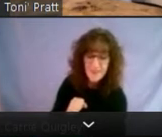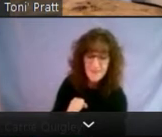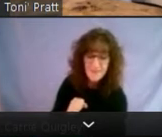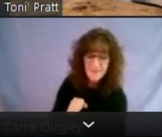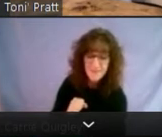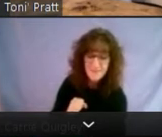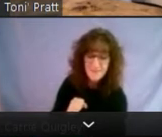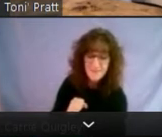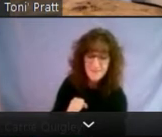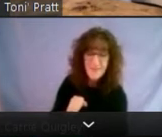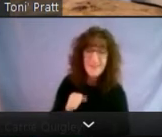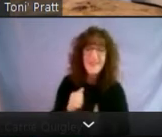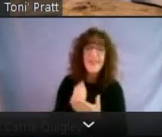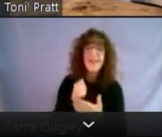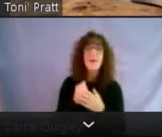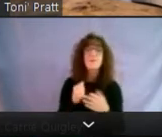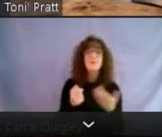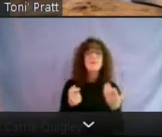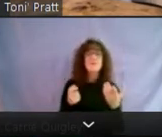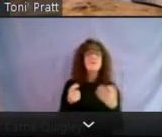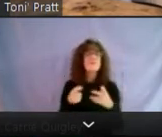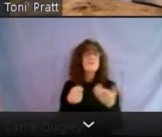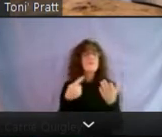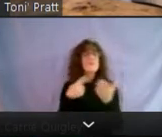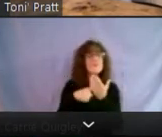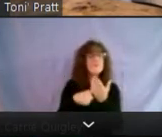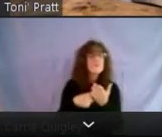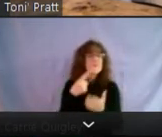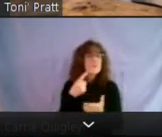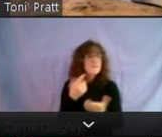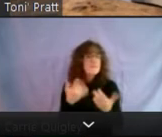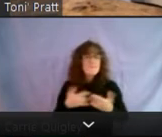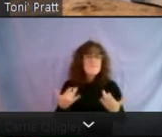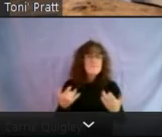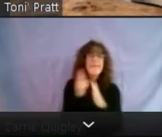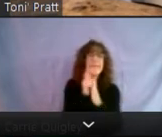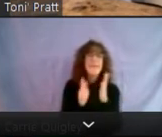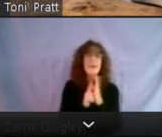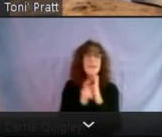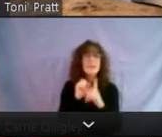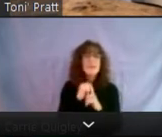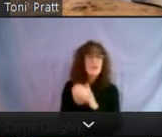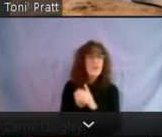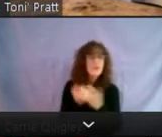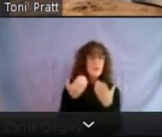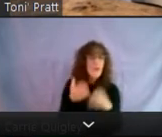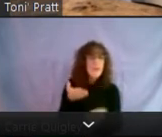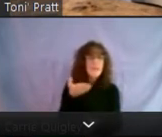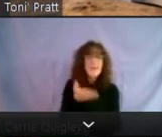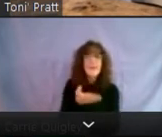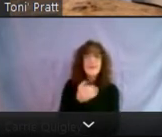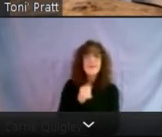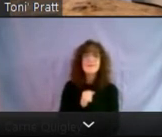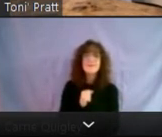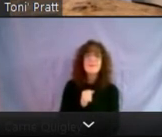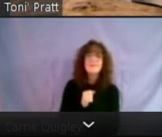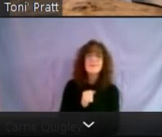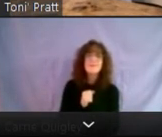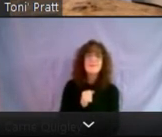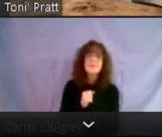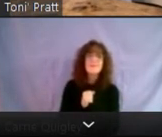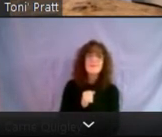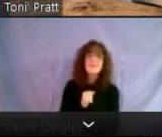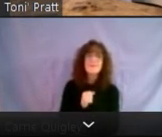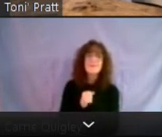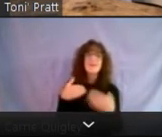discussion so folks know, uh, what's the framework legally that already exists. So, um, let's go